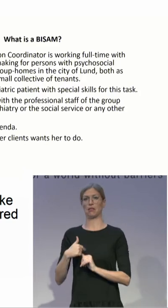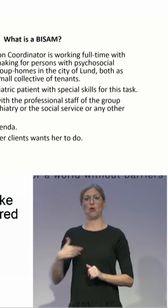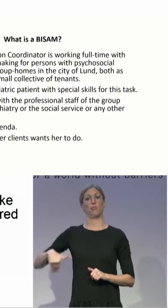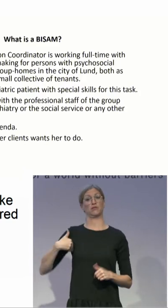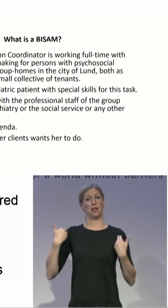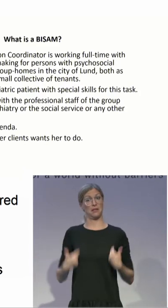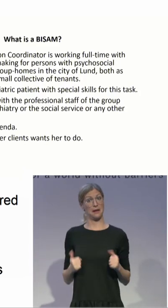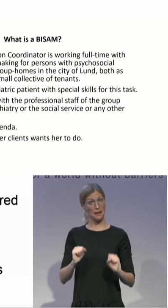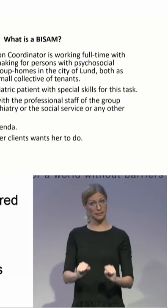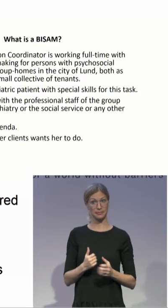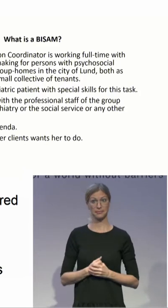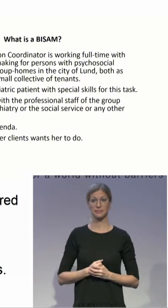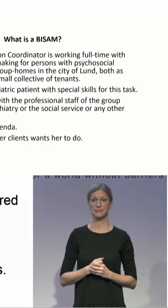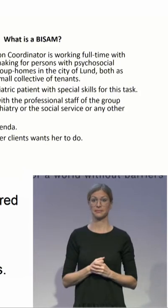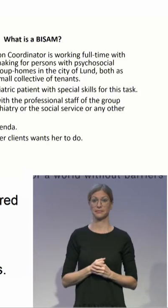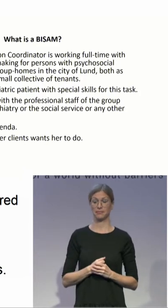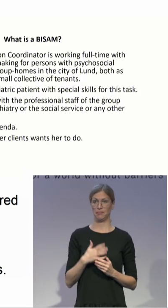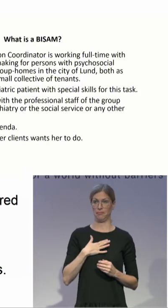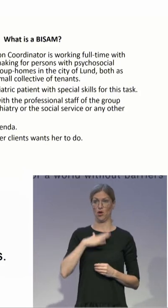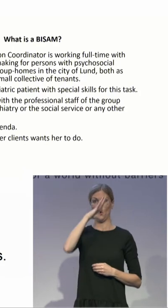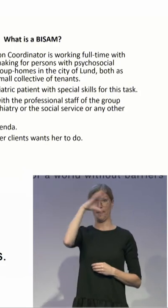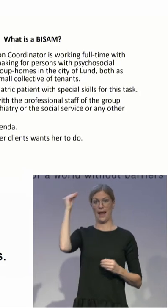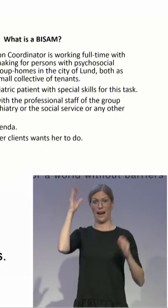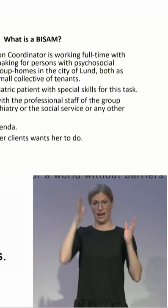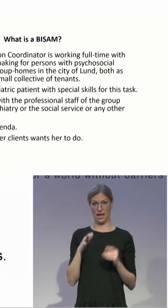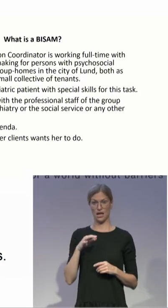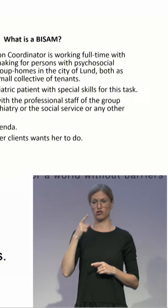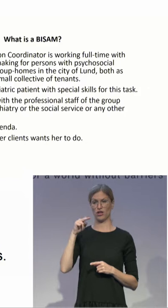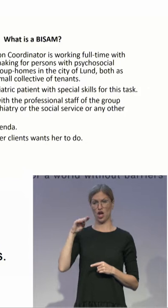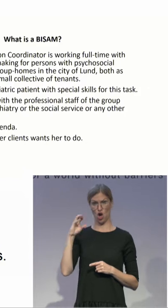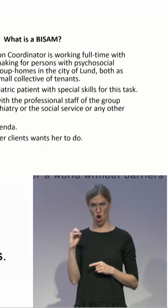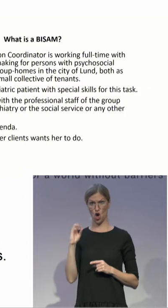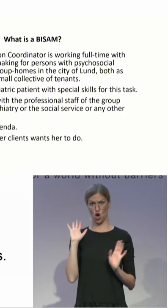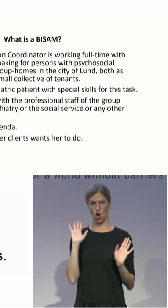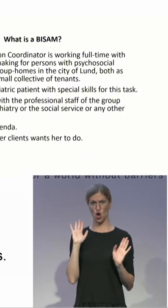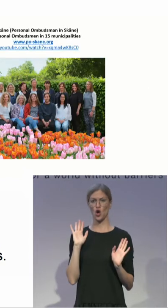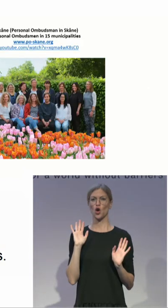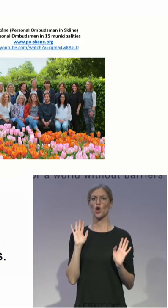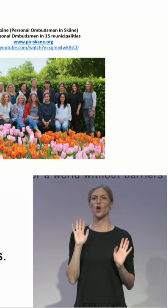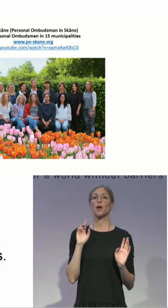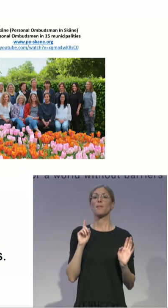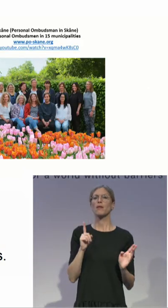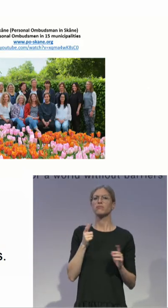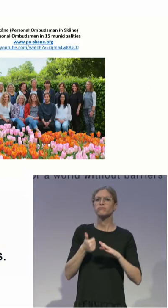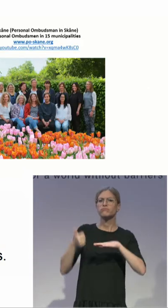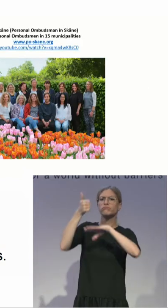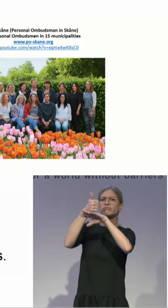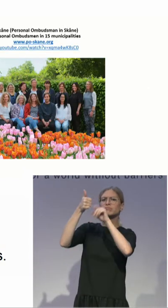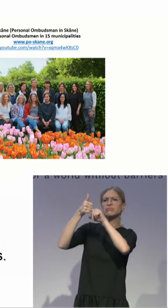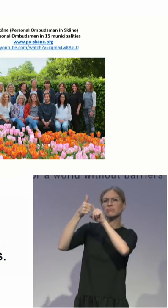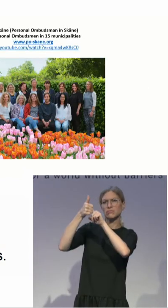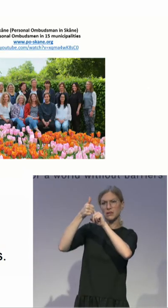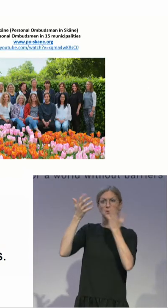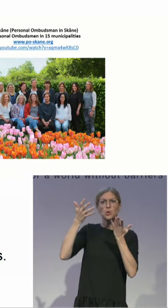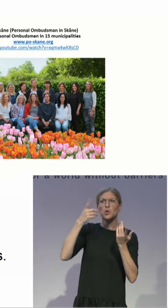PO Skåne is an NGO in itself, but it is owned by these two other NGOs and therefore user-run. And here you can see some of the